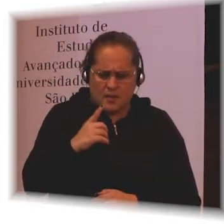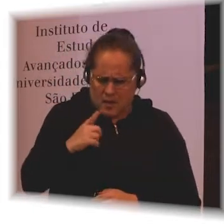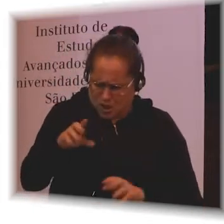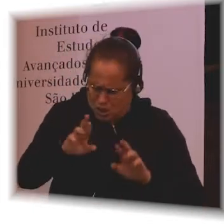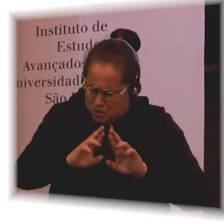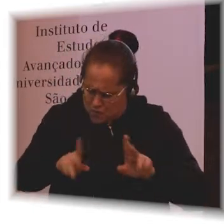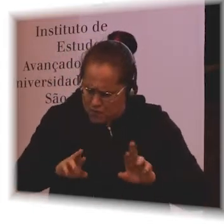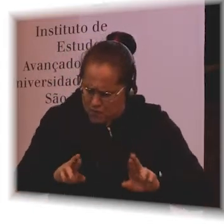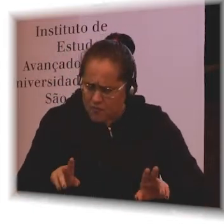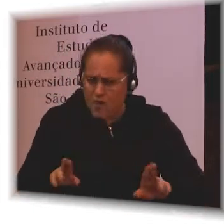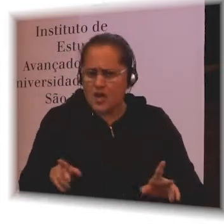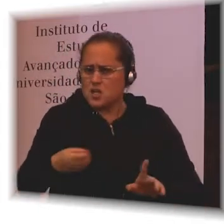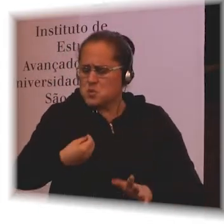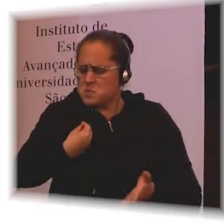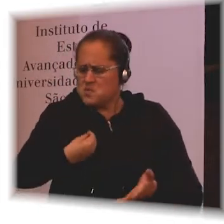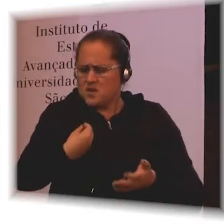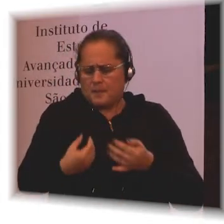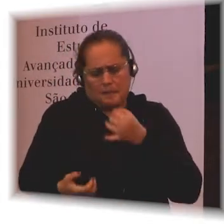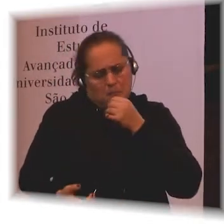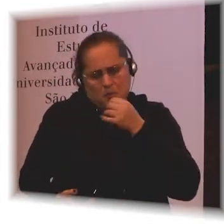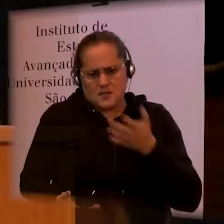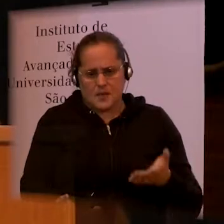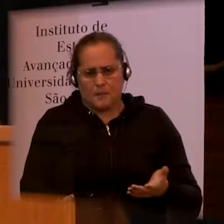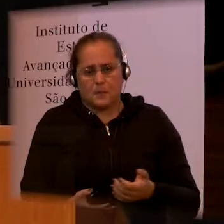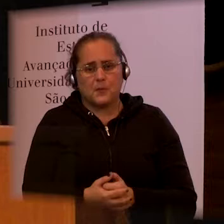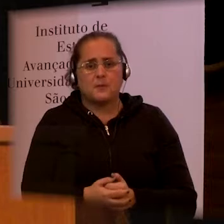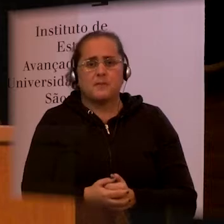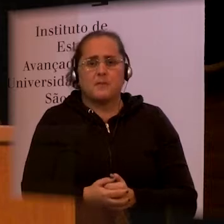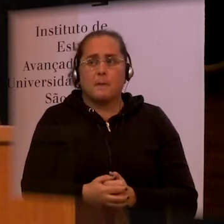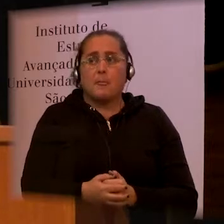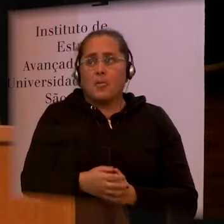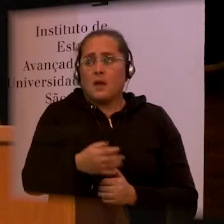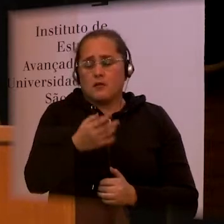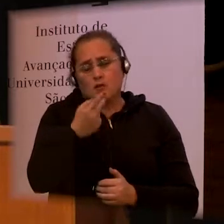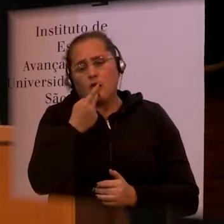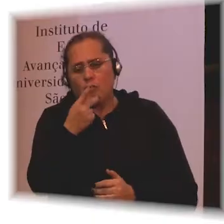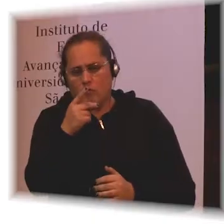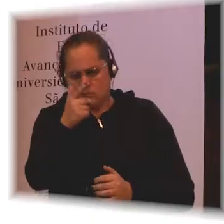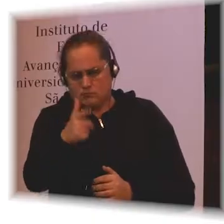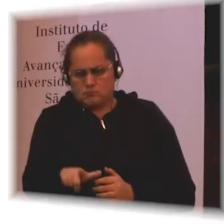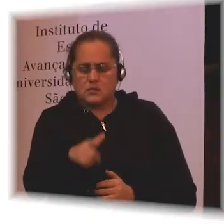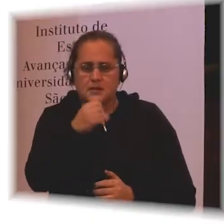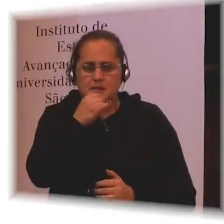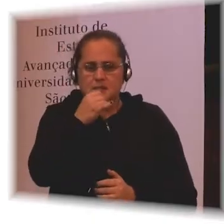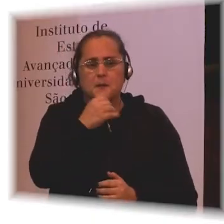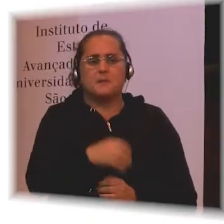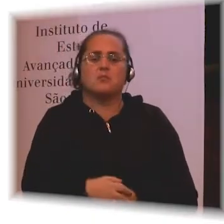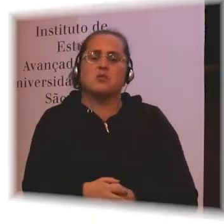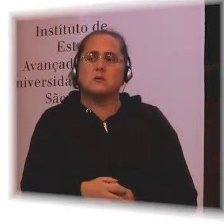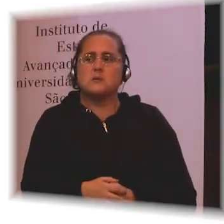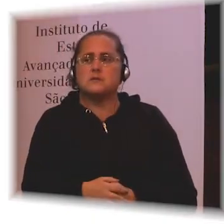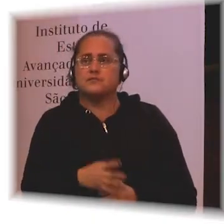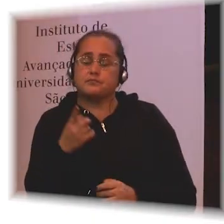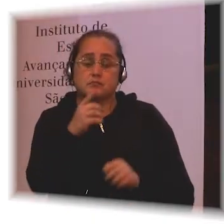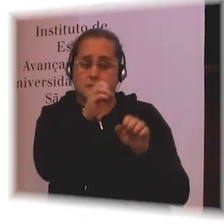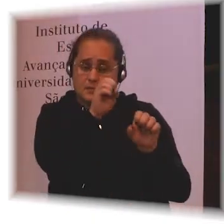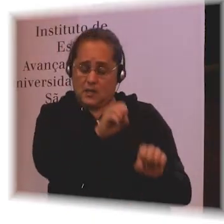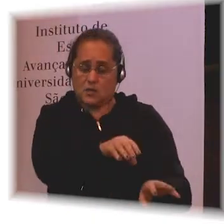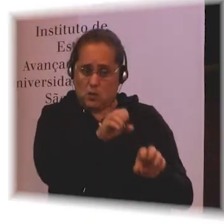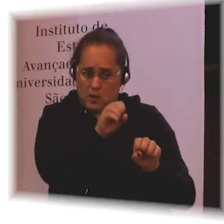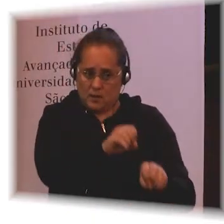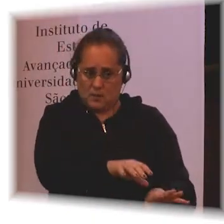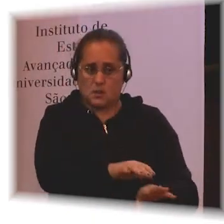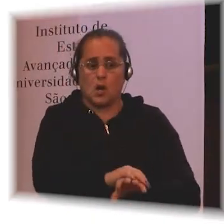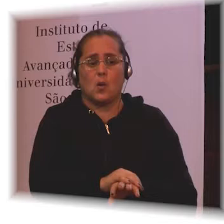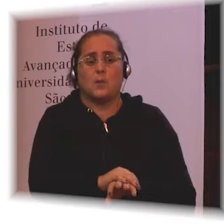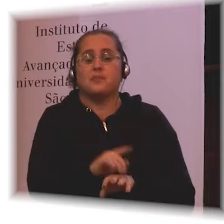disabilities. And I'll just give you a couple of examples. So in terms of education, the